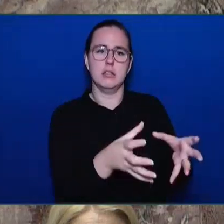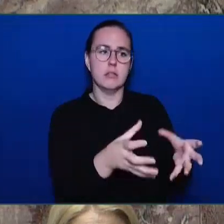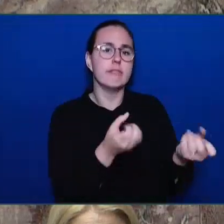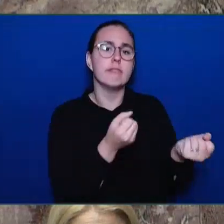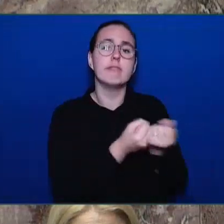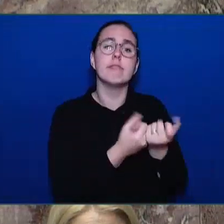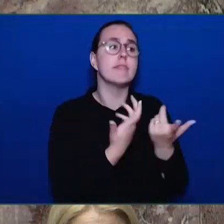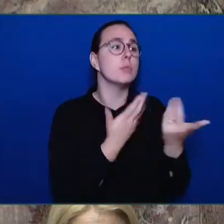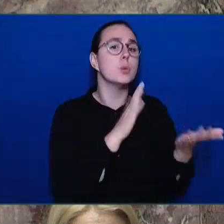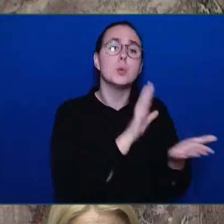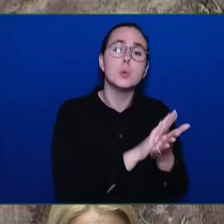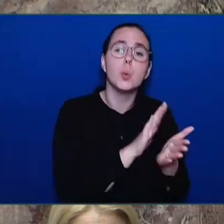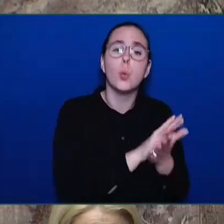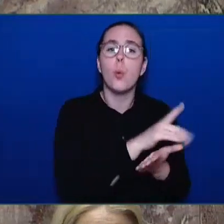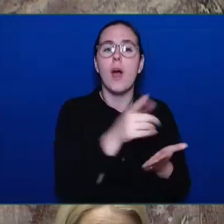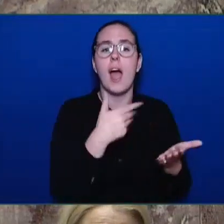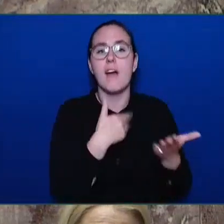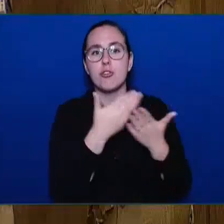Honourable Speaker.